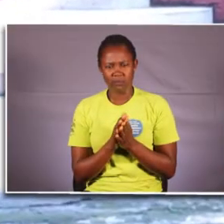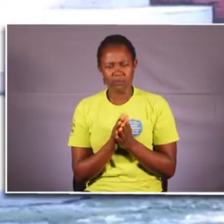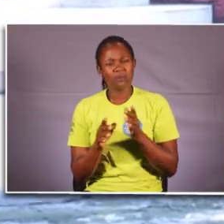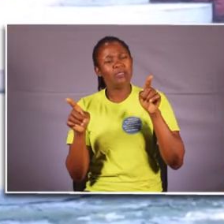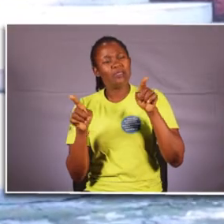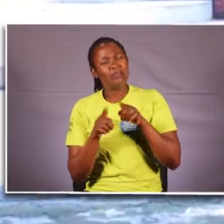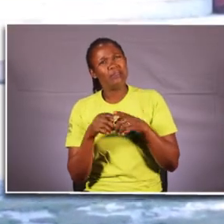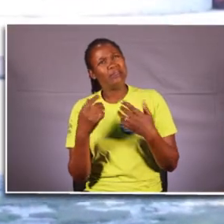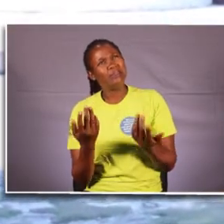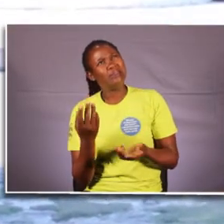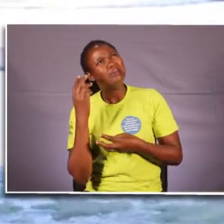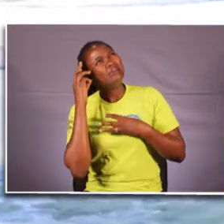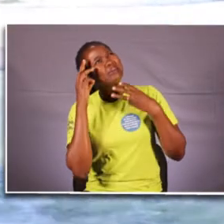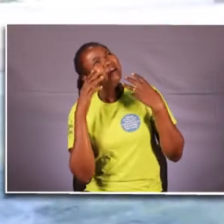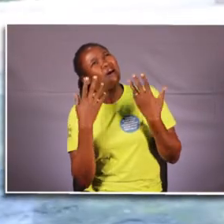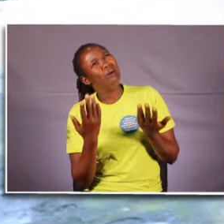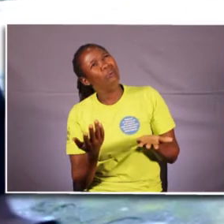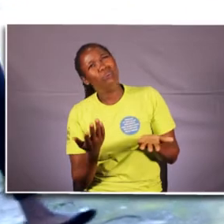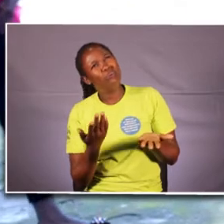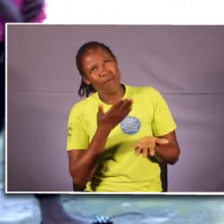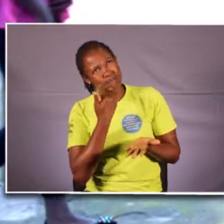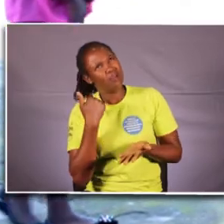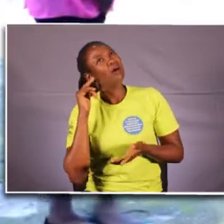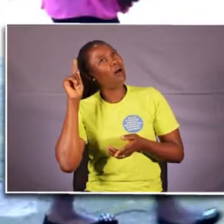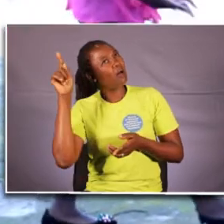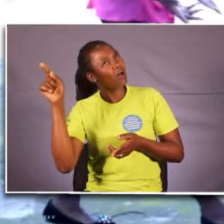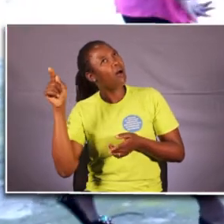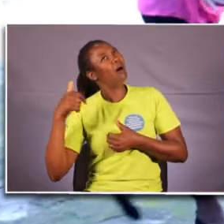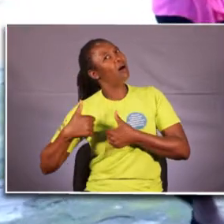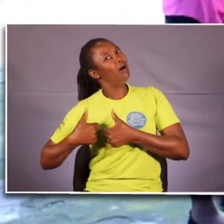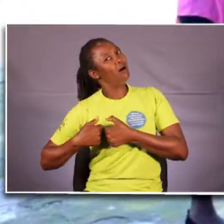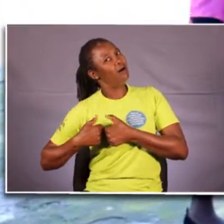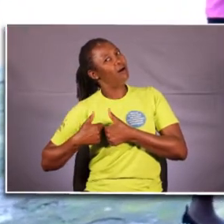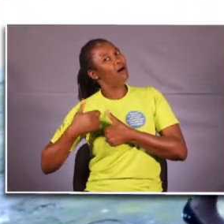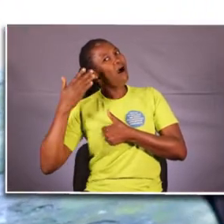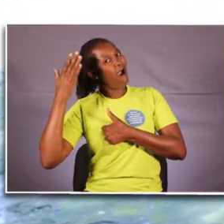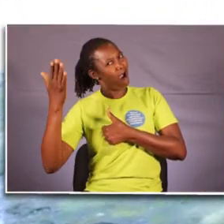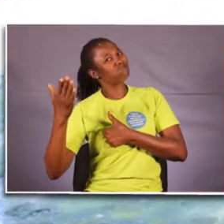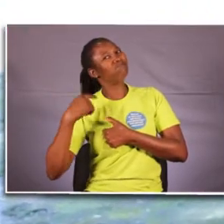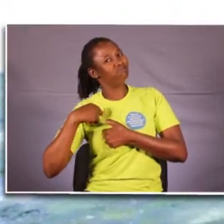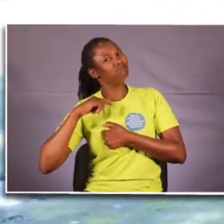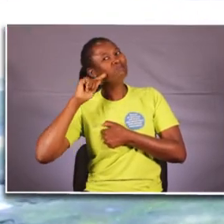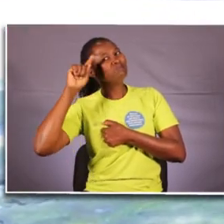You resolve to find refuge on your loved ones, but they find every reason not to love you anymore.